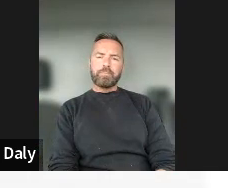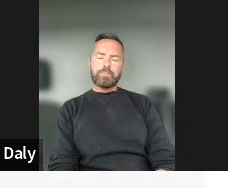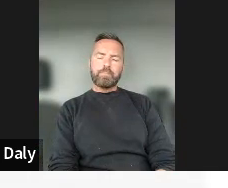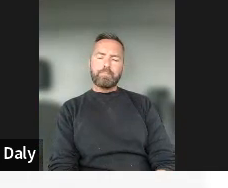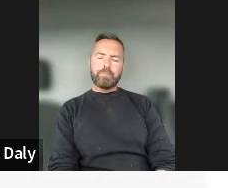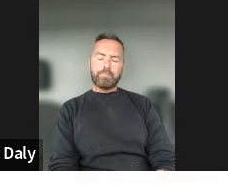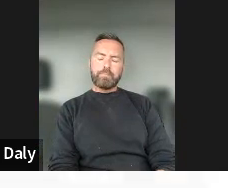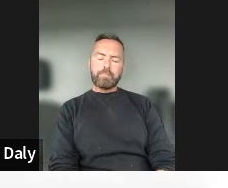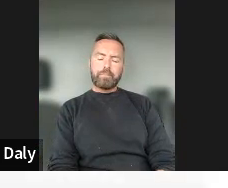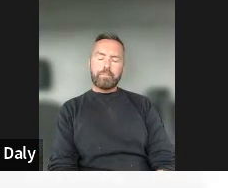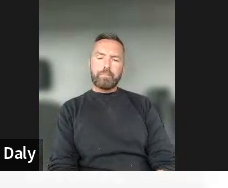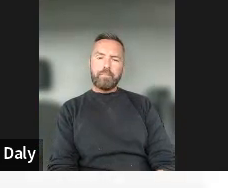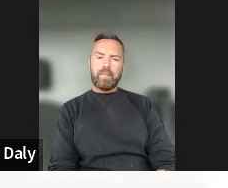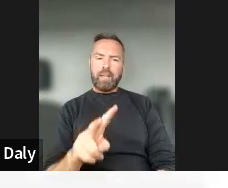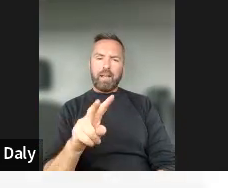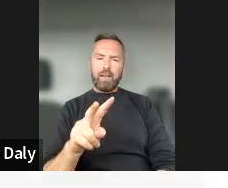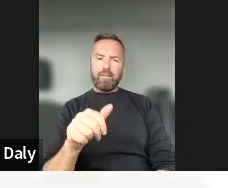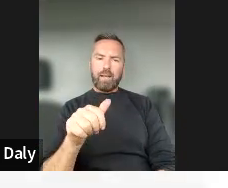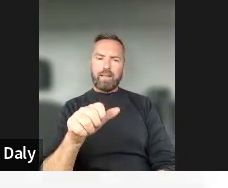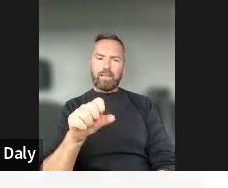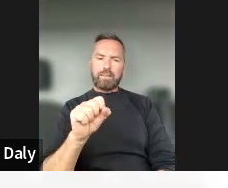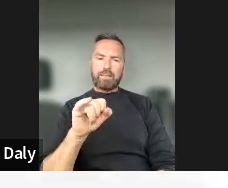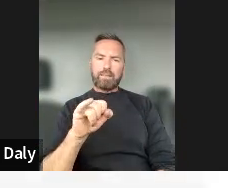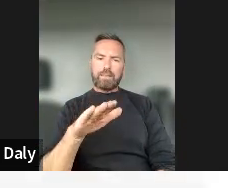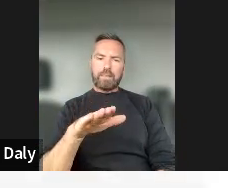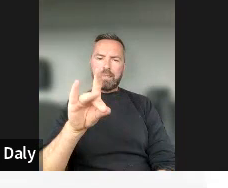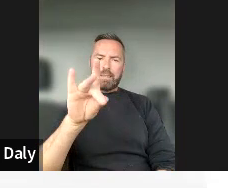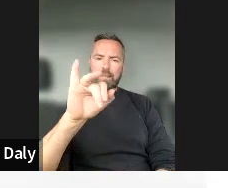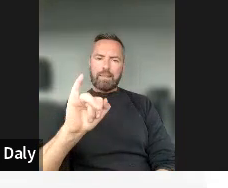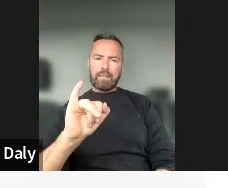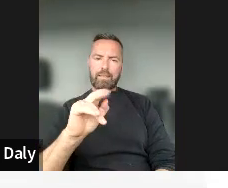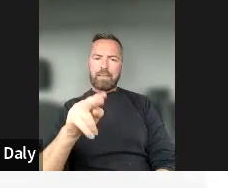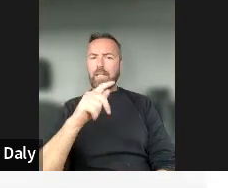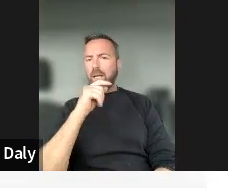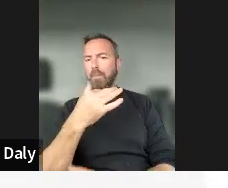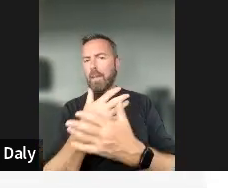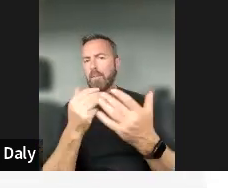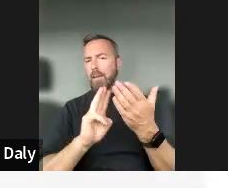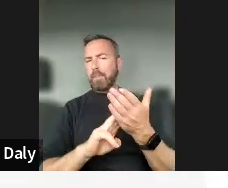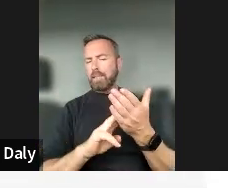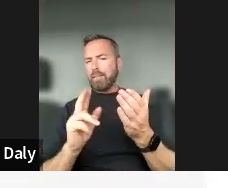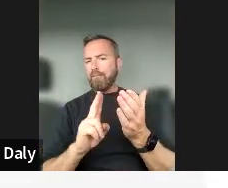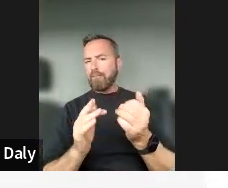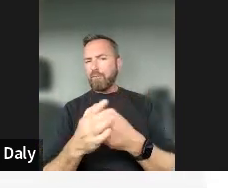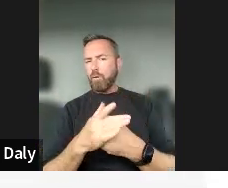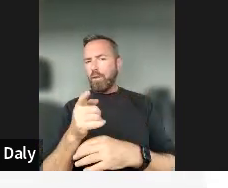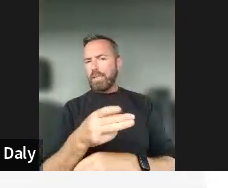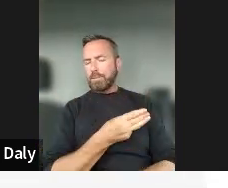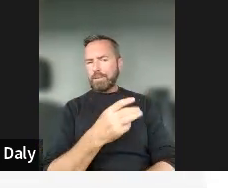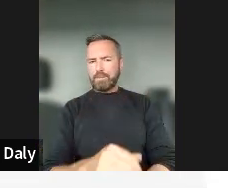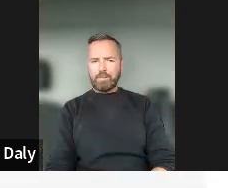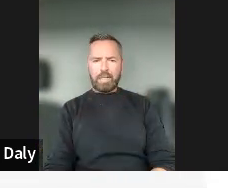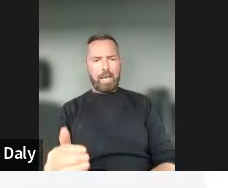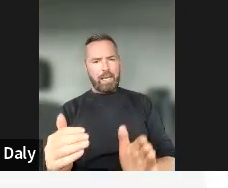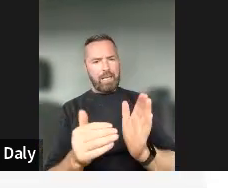So Vasiliki, can you tell us a few, um, how many minutes for this session? yes. So because we